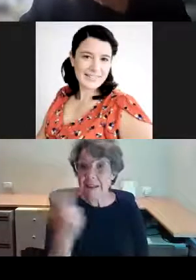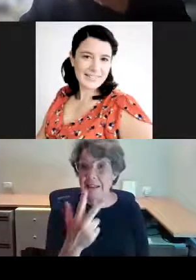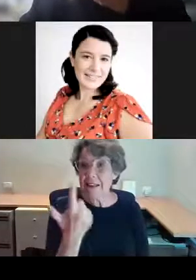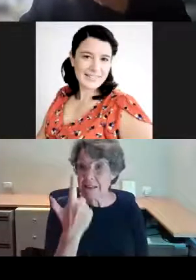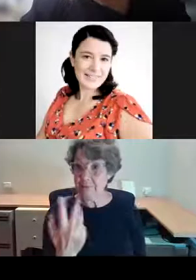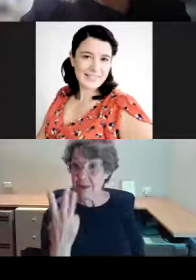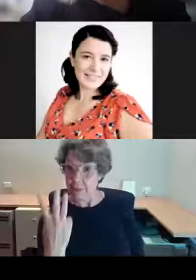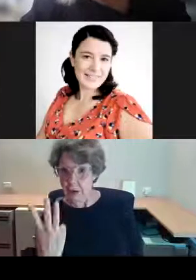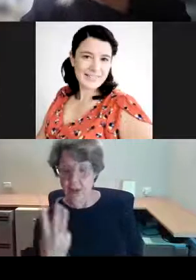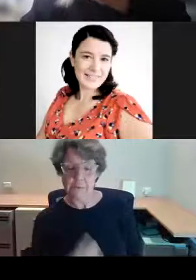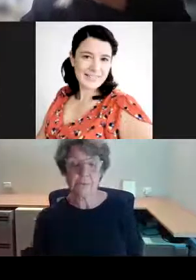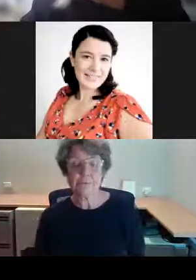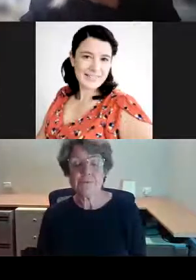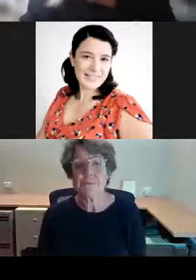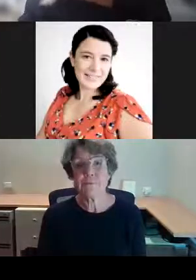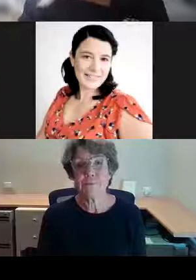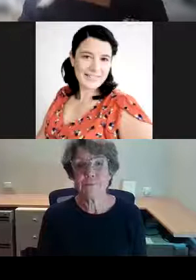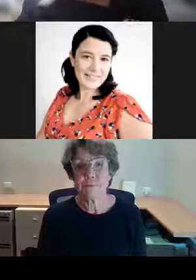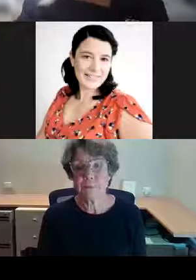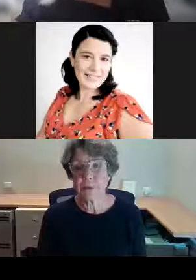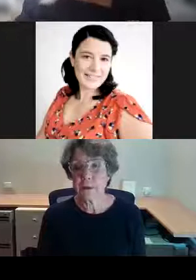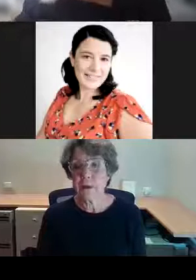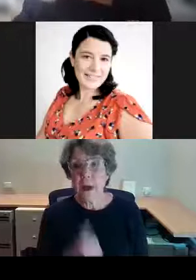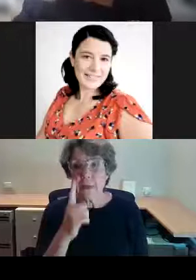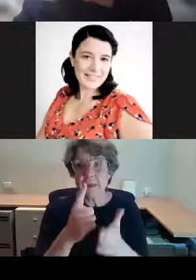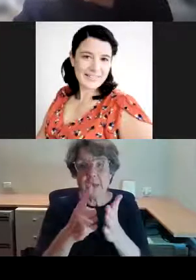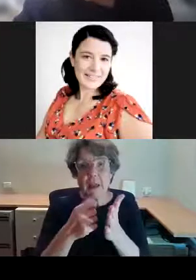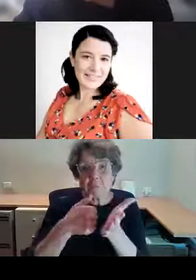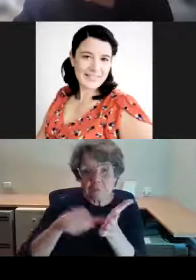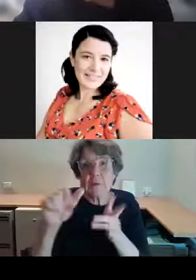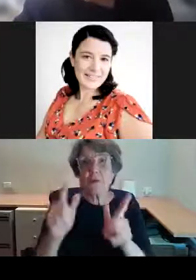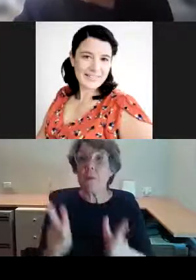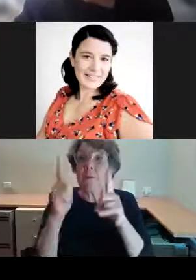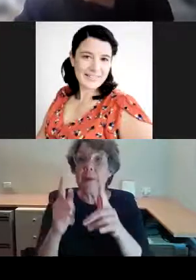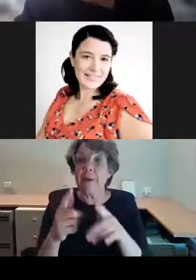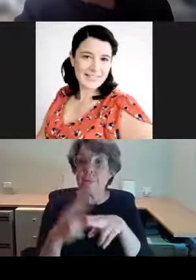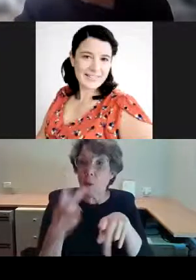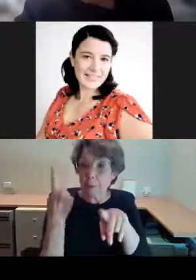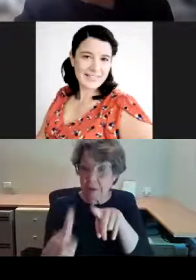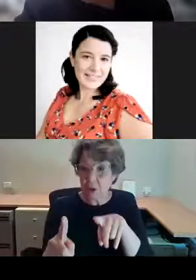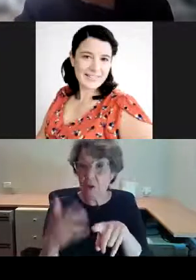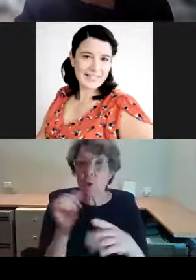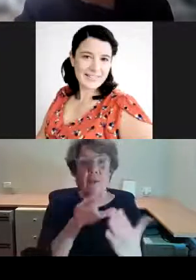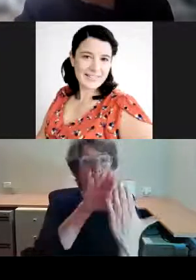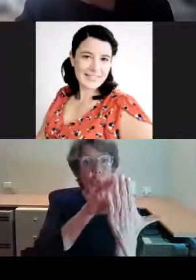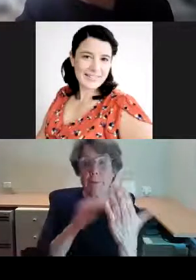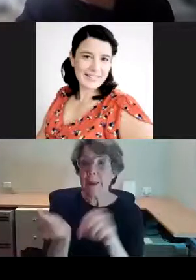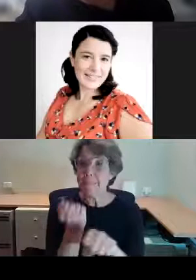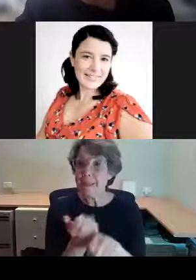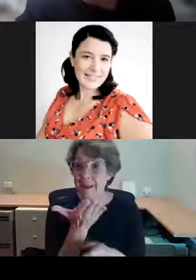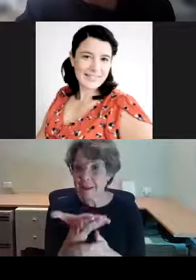through the premiere of the time to get permission to have a copy made of